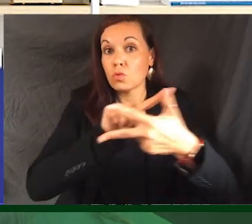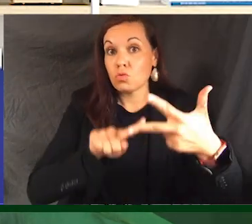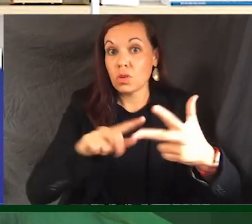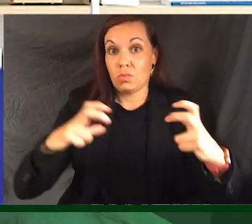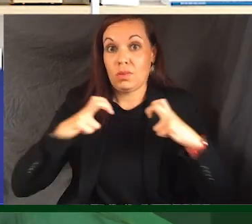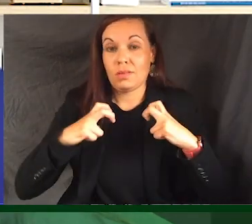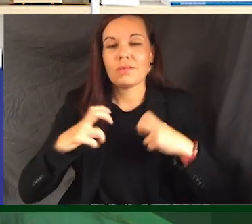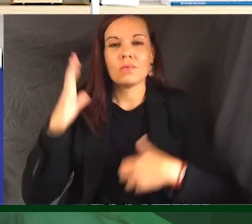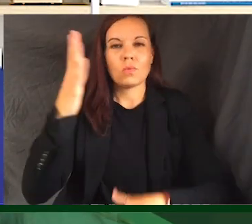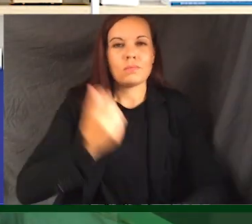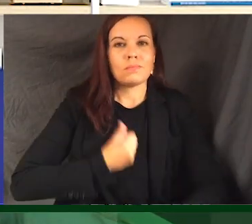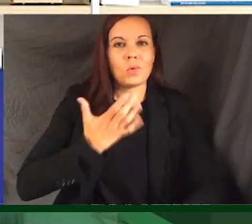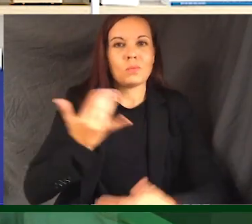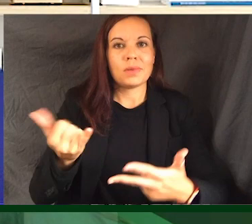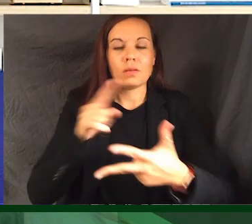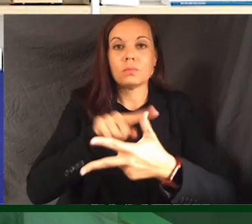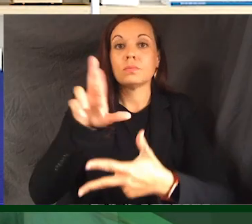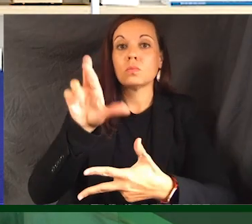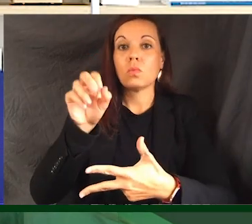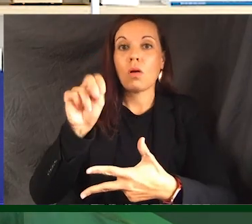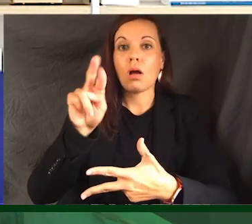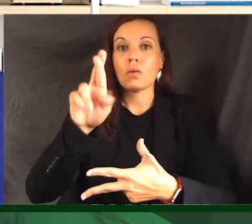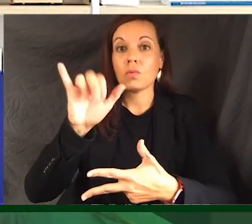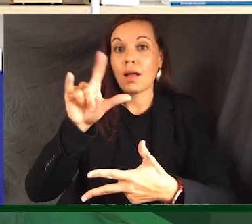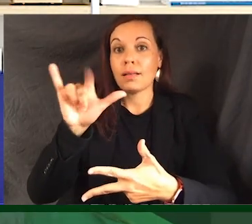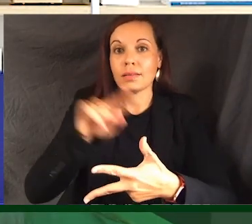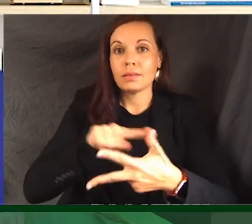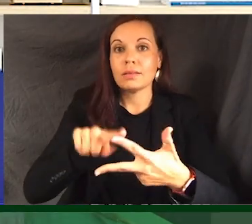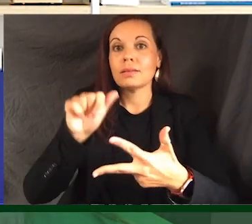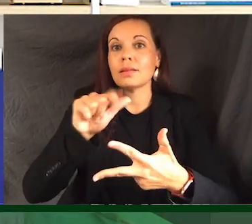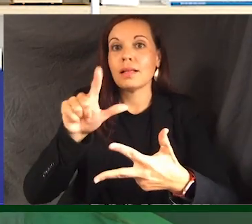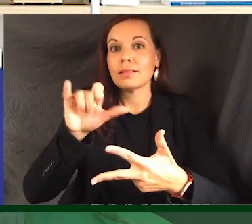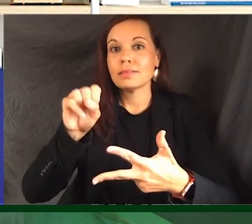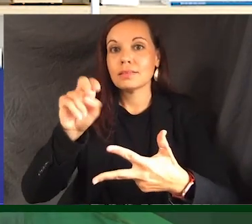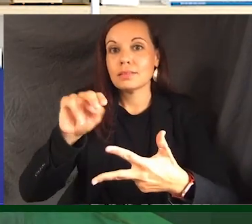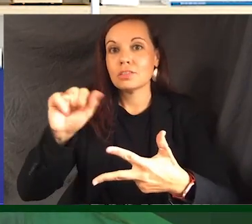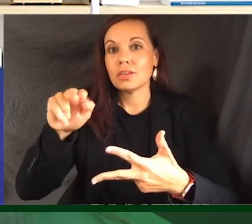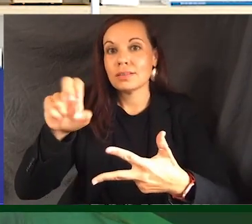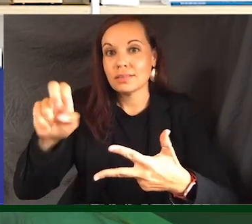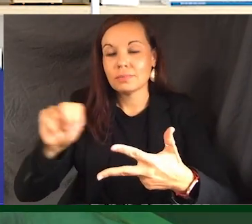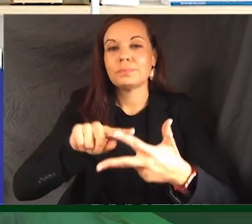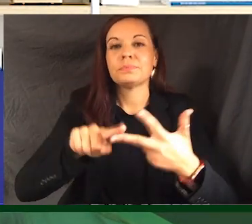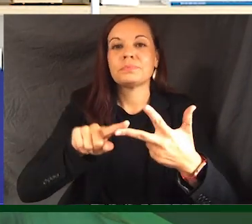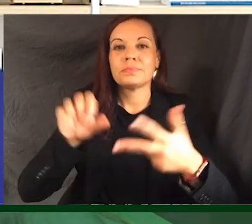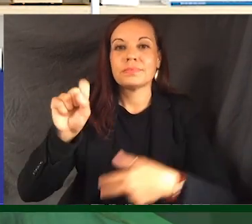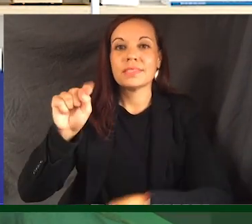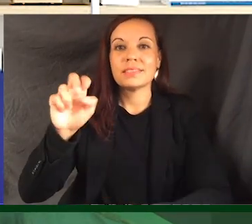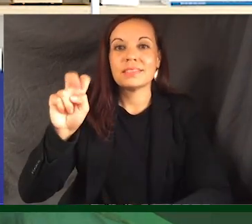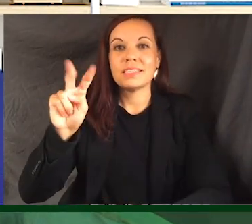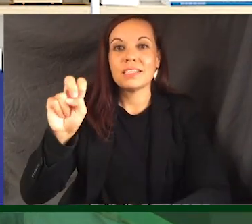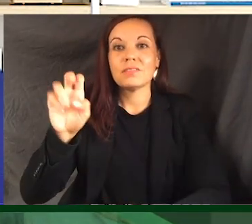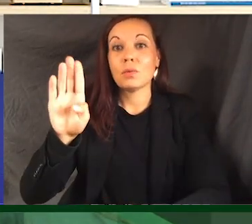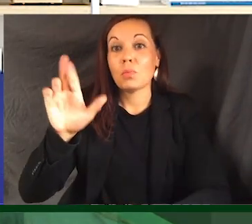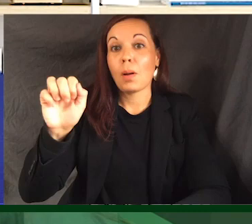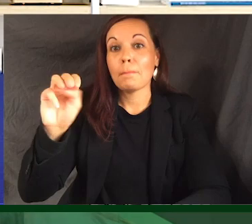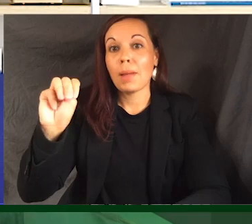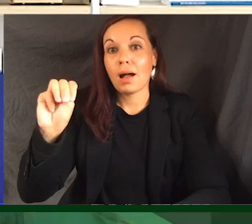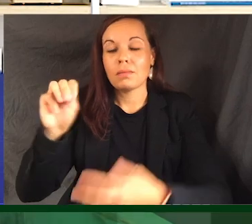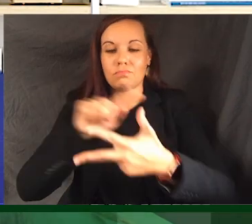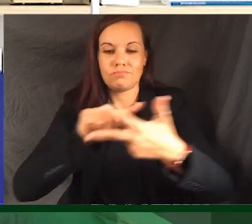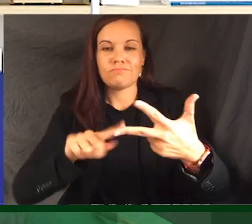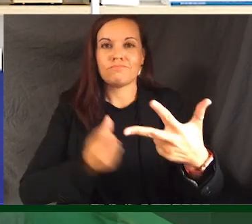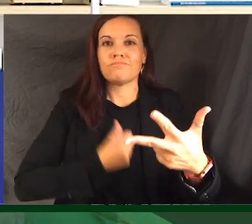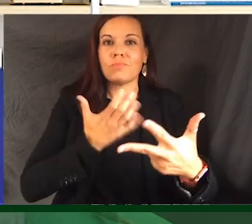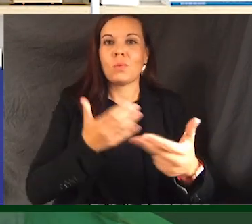retiring faculty, Ron Riley, Allison Janssen, and Steve Brumbaugh, would now like to share a poem with the graduating class of